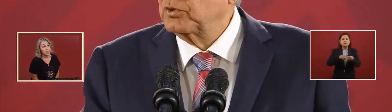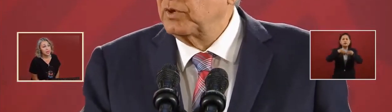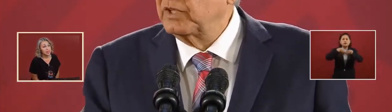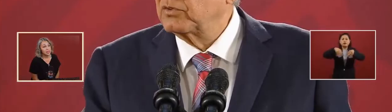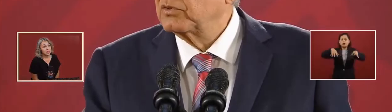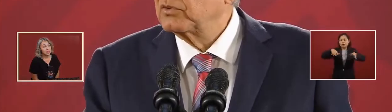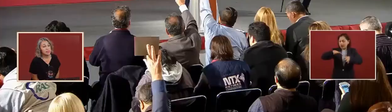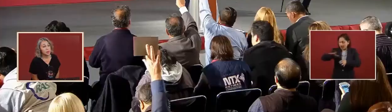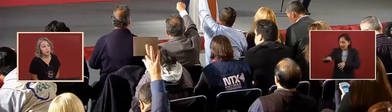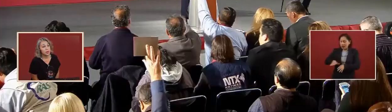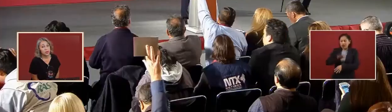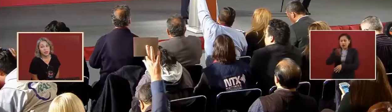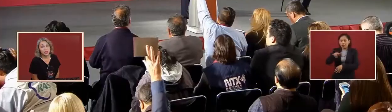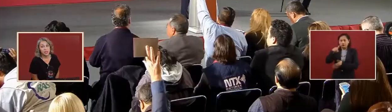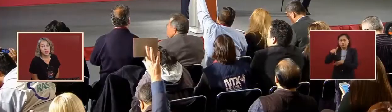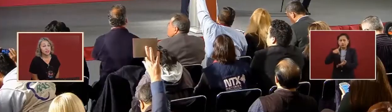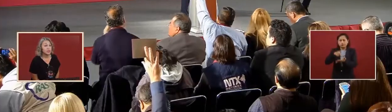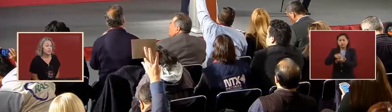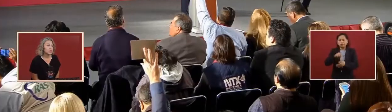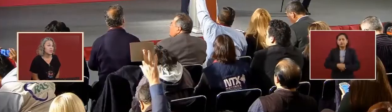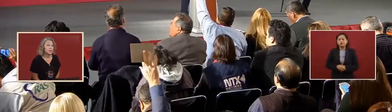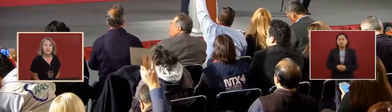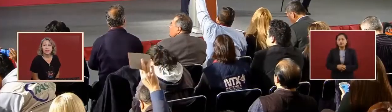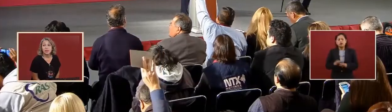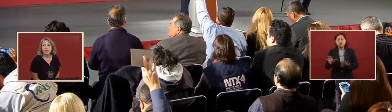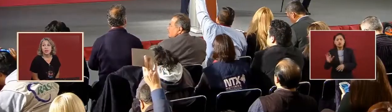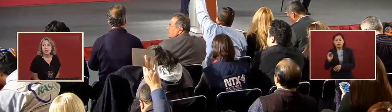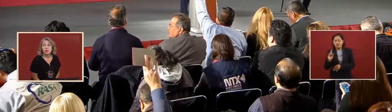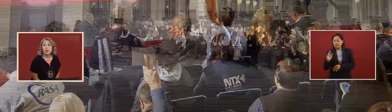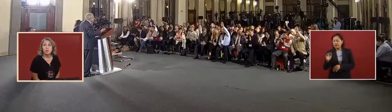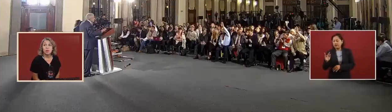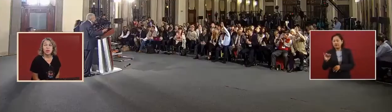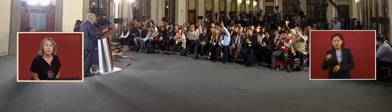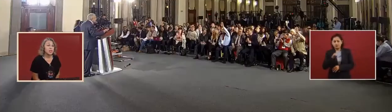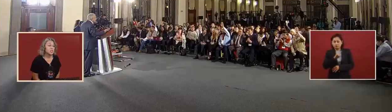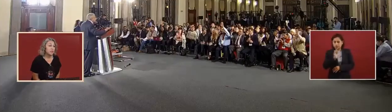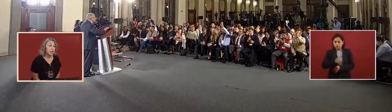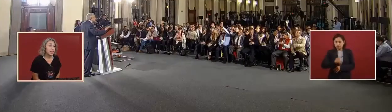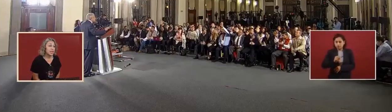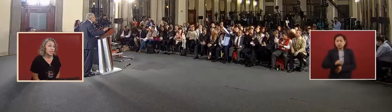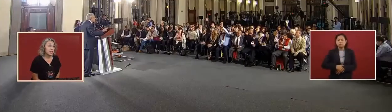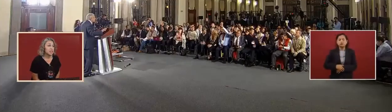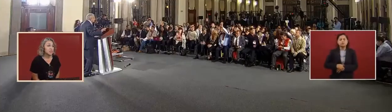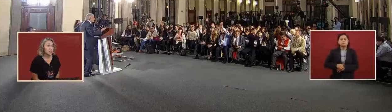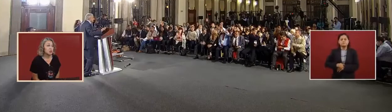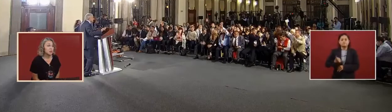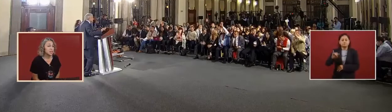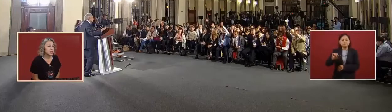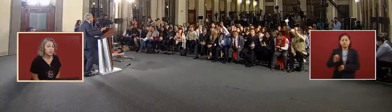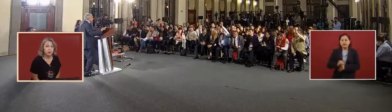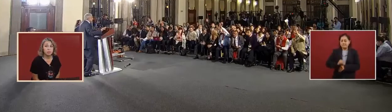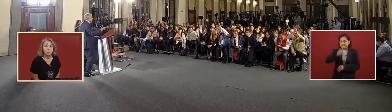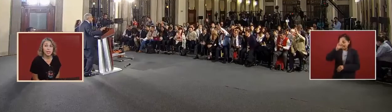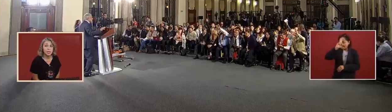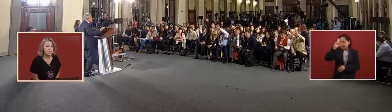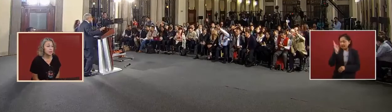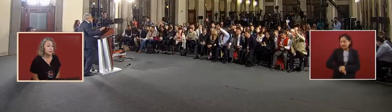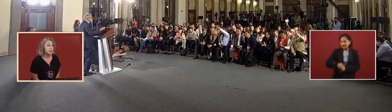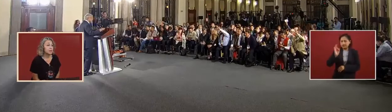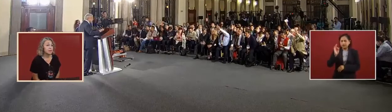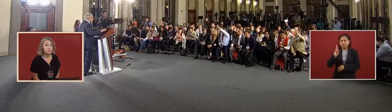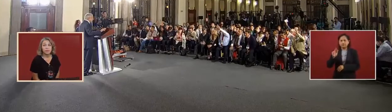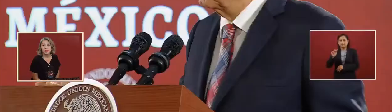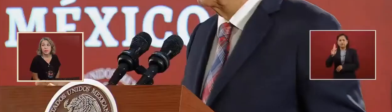do what are you against fracking yes totally it's forbidden it is